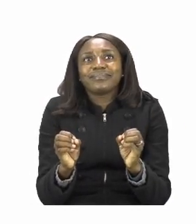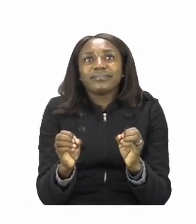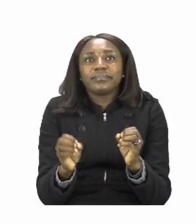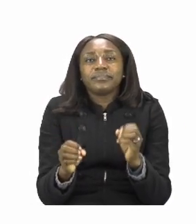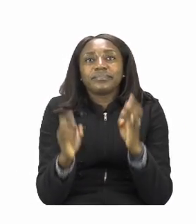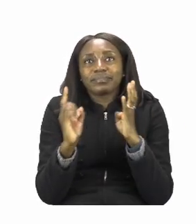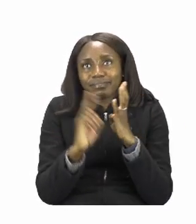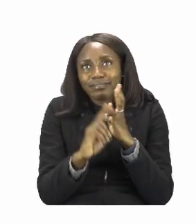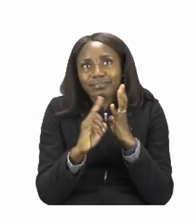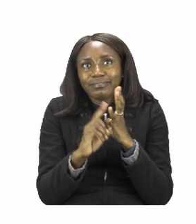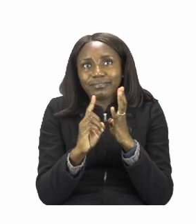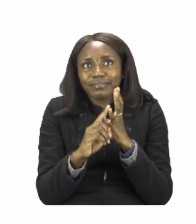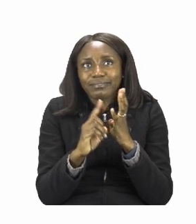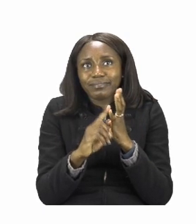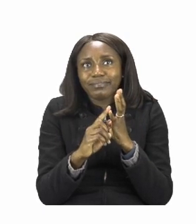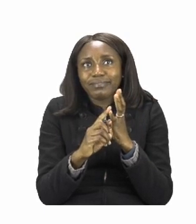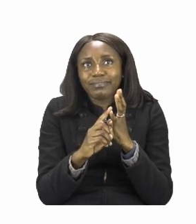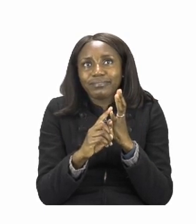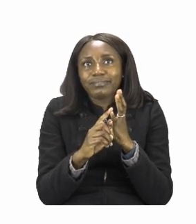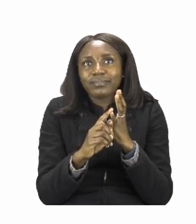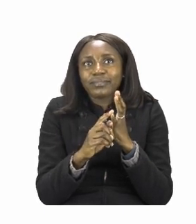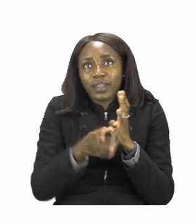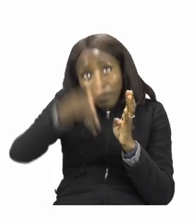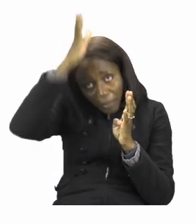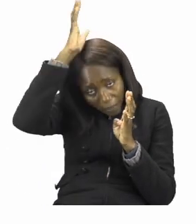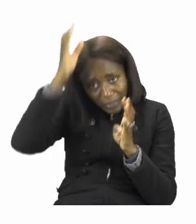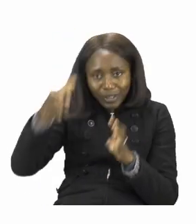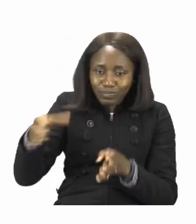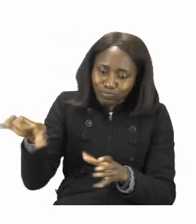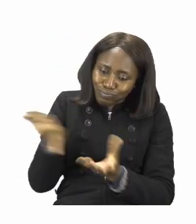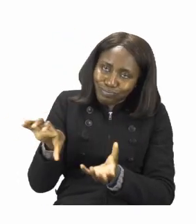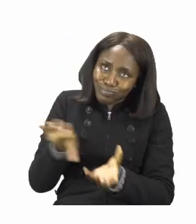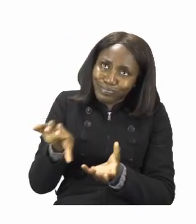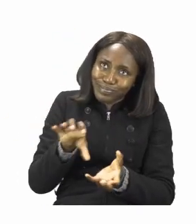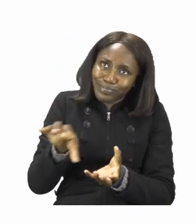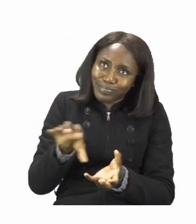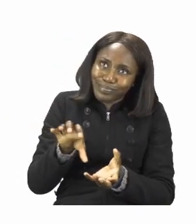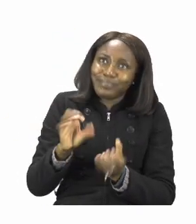four will be the cornflakes, the cereal box that we can see.